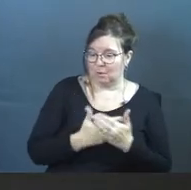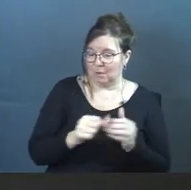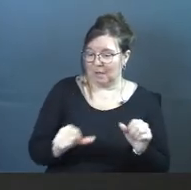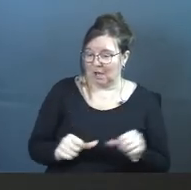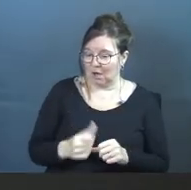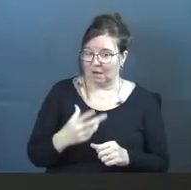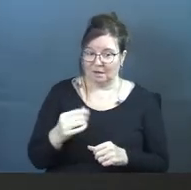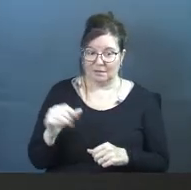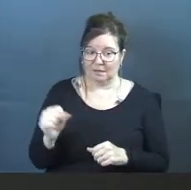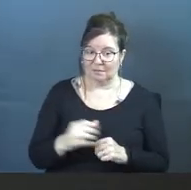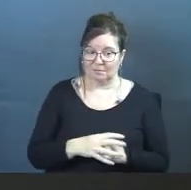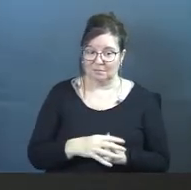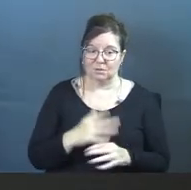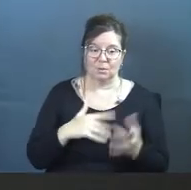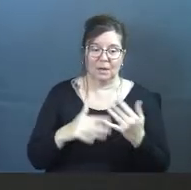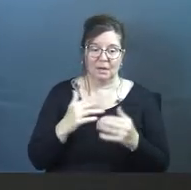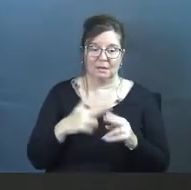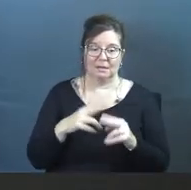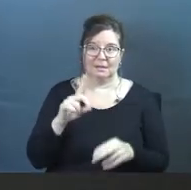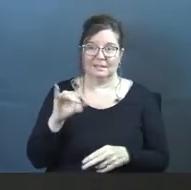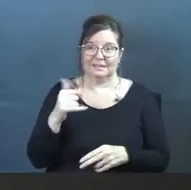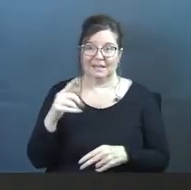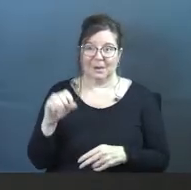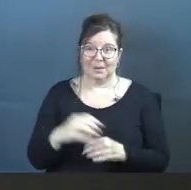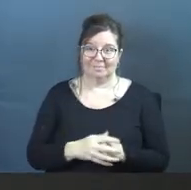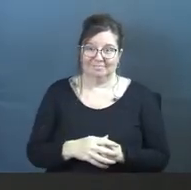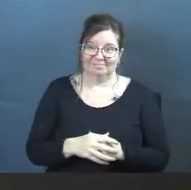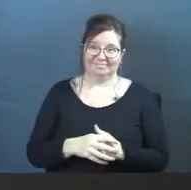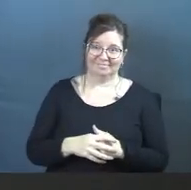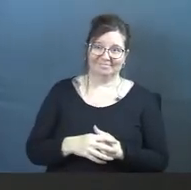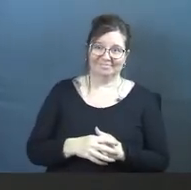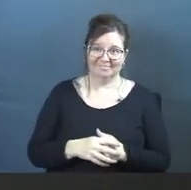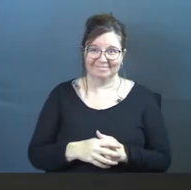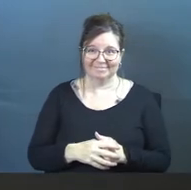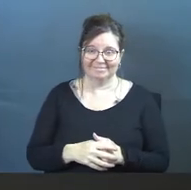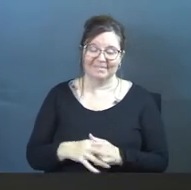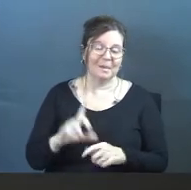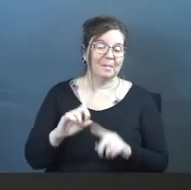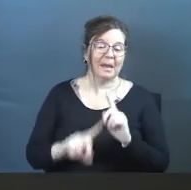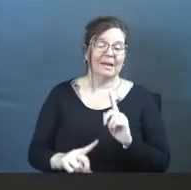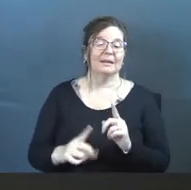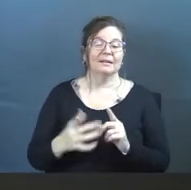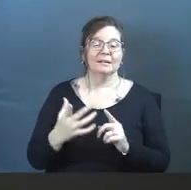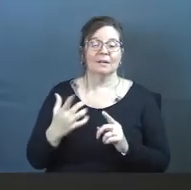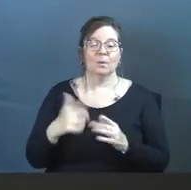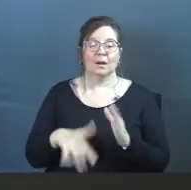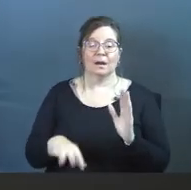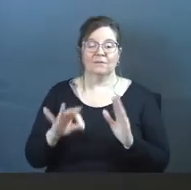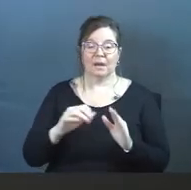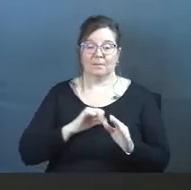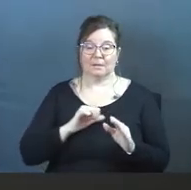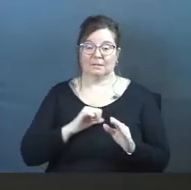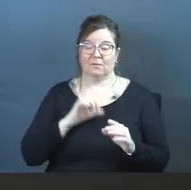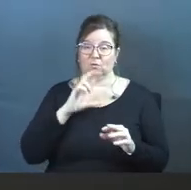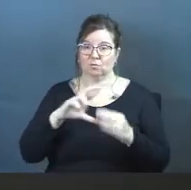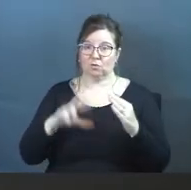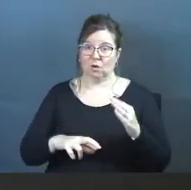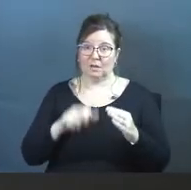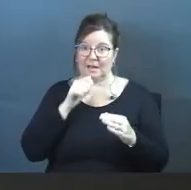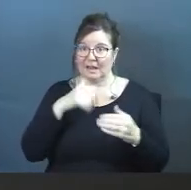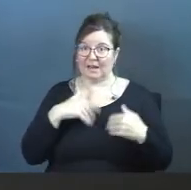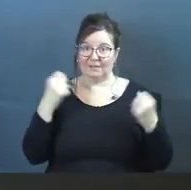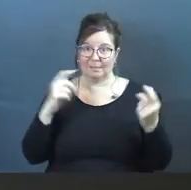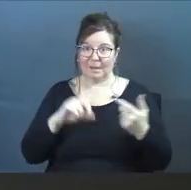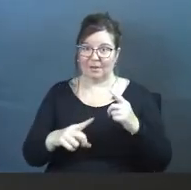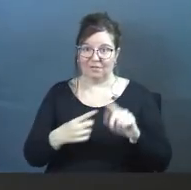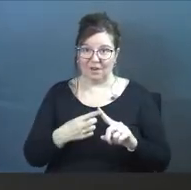new to the area. And yeah, so we hung out. His name's Diego. But, you know, but what I found myself as a result of not having